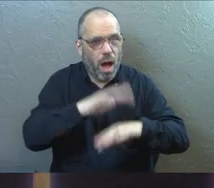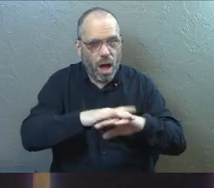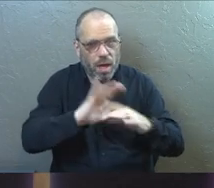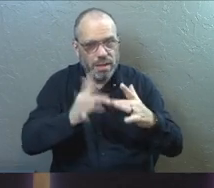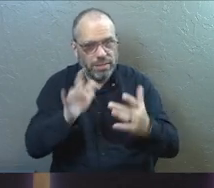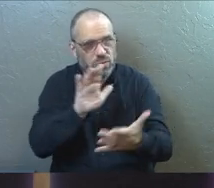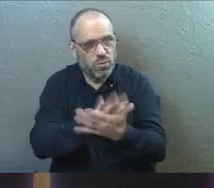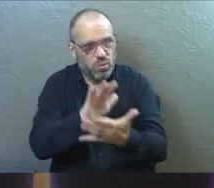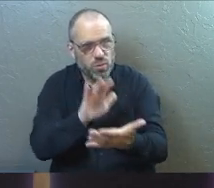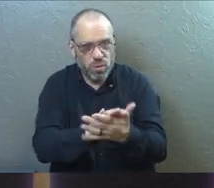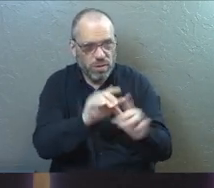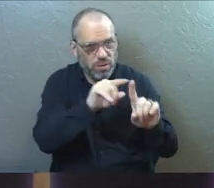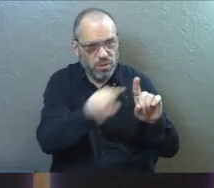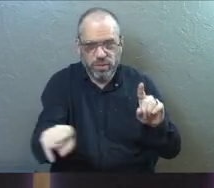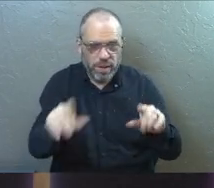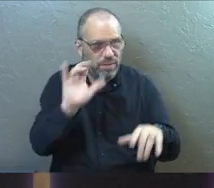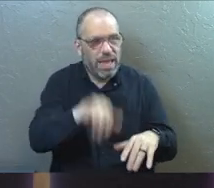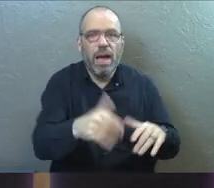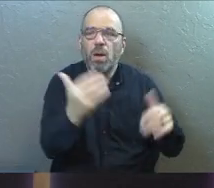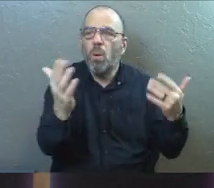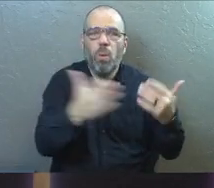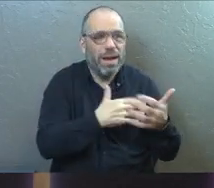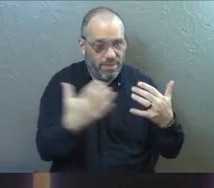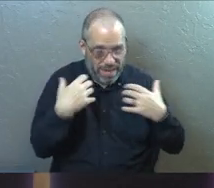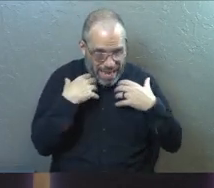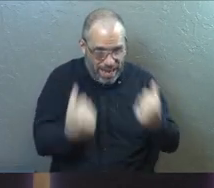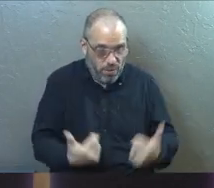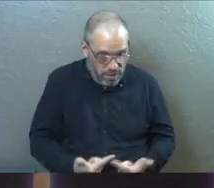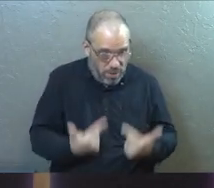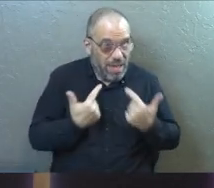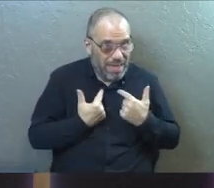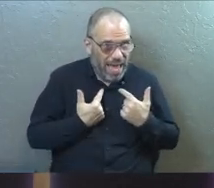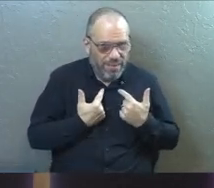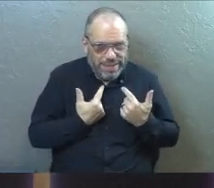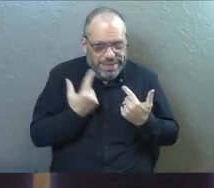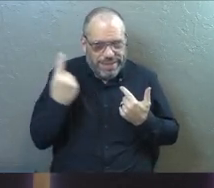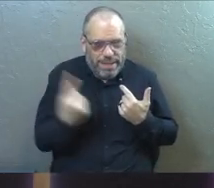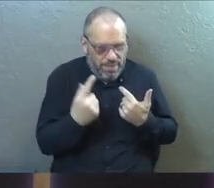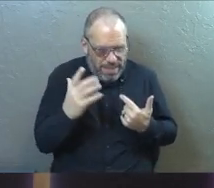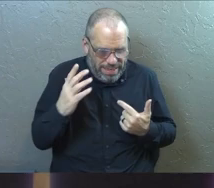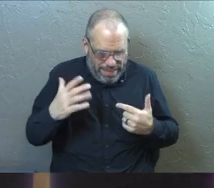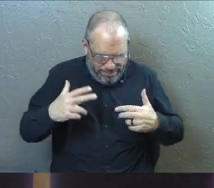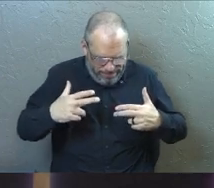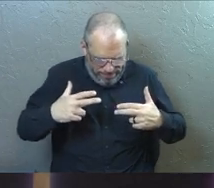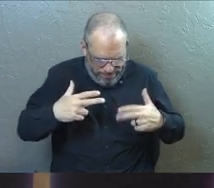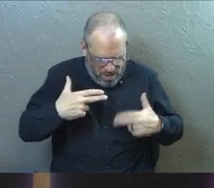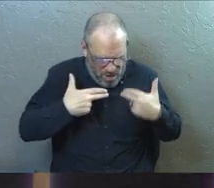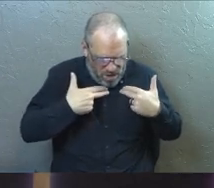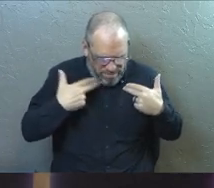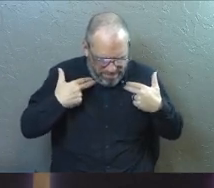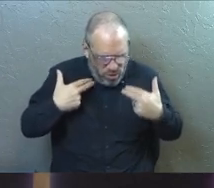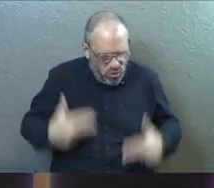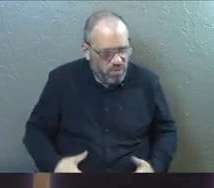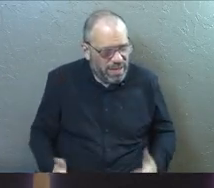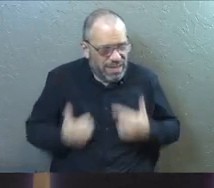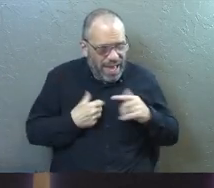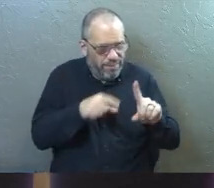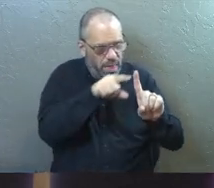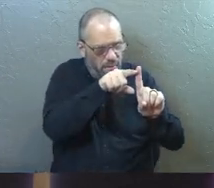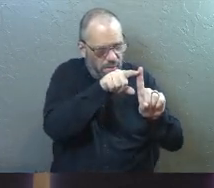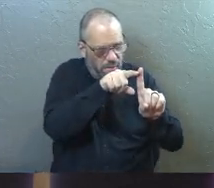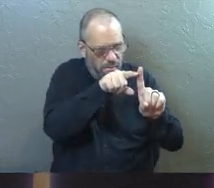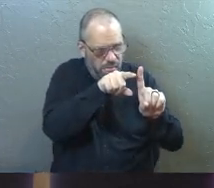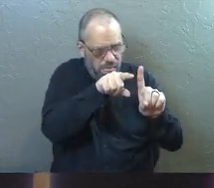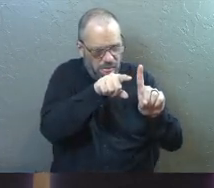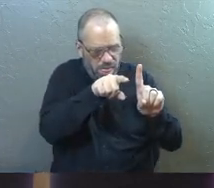school and you're drifting away from that anything that's healthy in your life there's just something in our humanity we just start drifting away from it don't